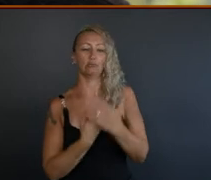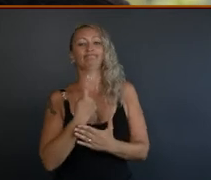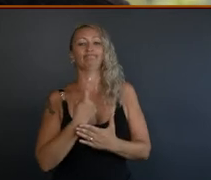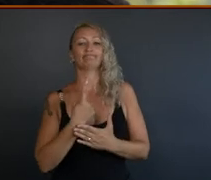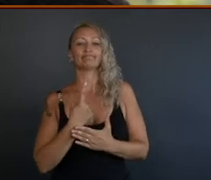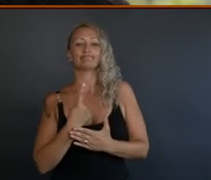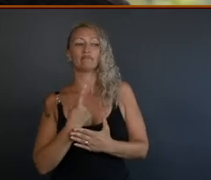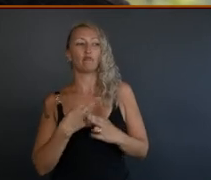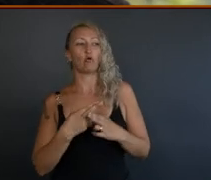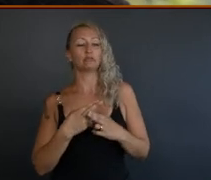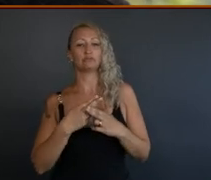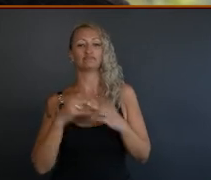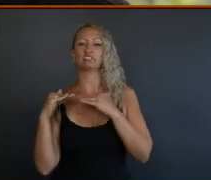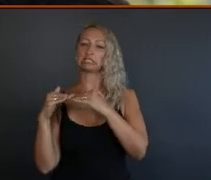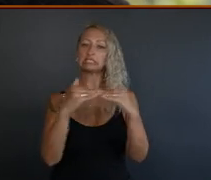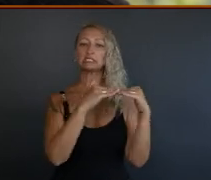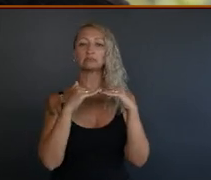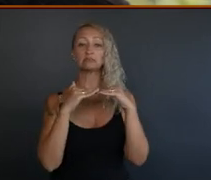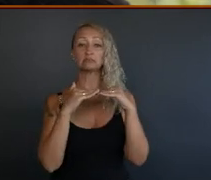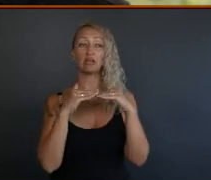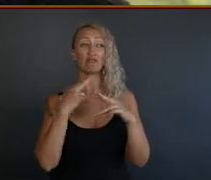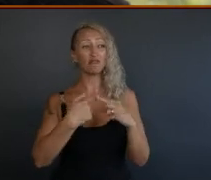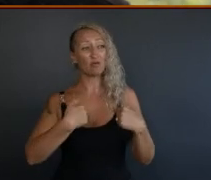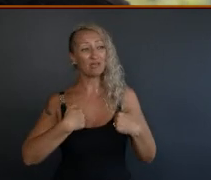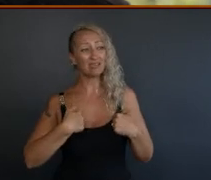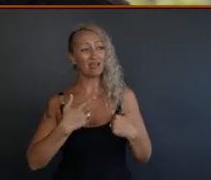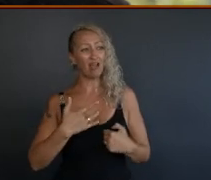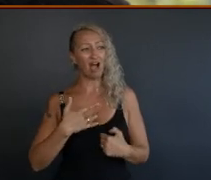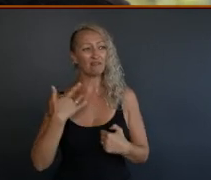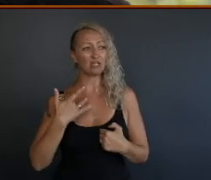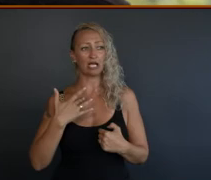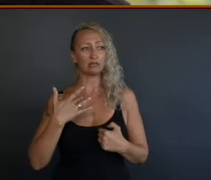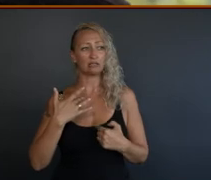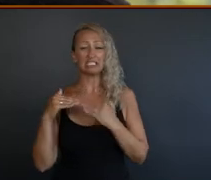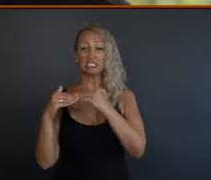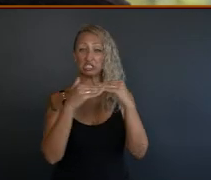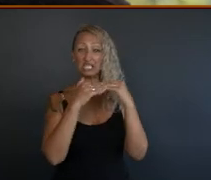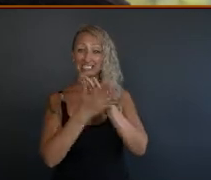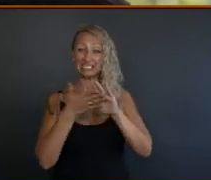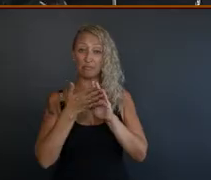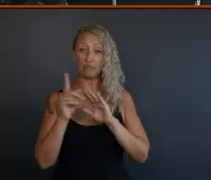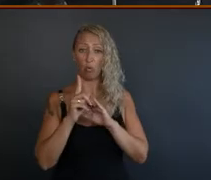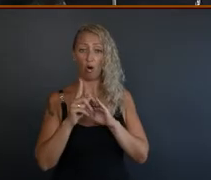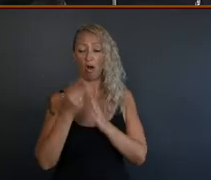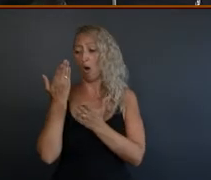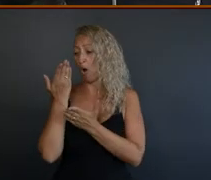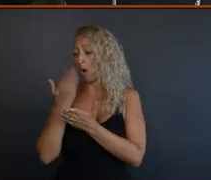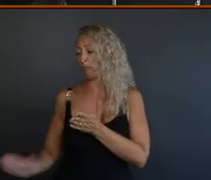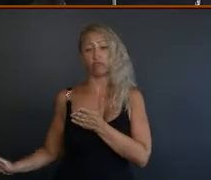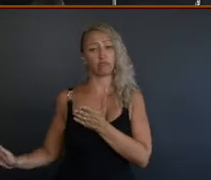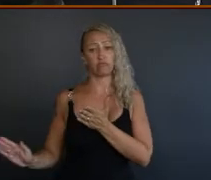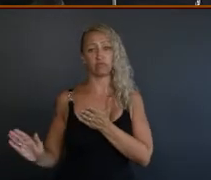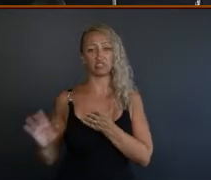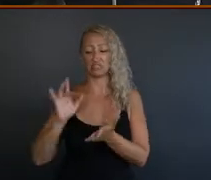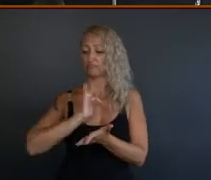In all honesty, if I could foresee what justice looks like, it's about abolishing the system and starting again, you know. Apolishing all